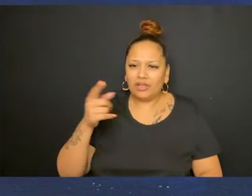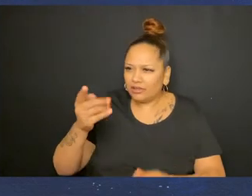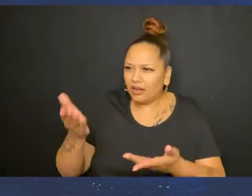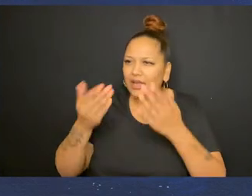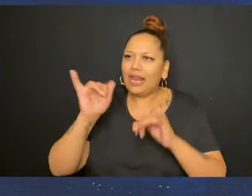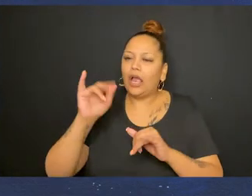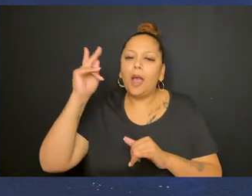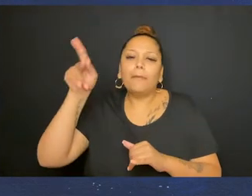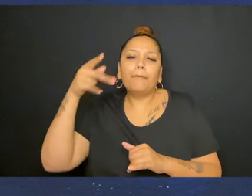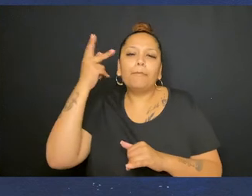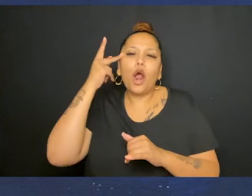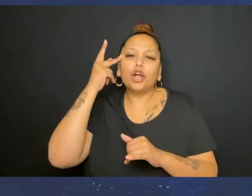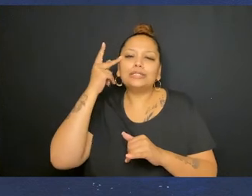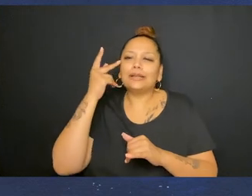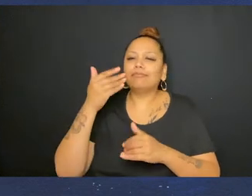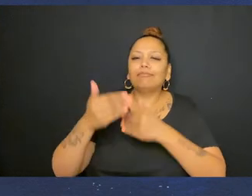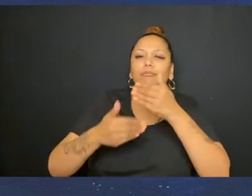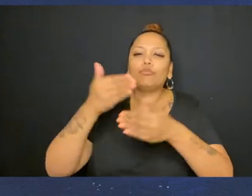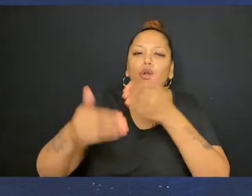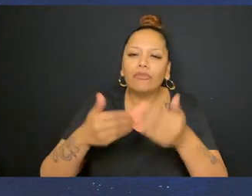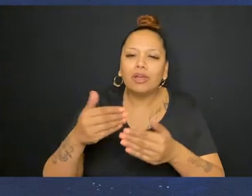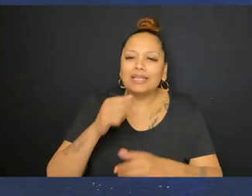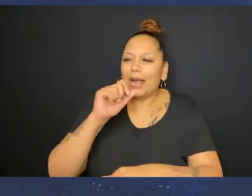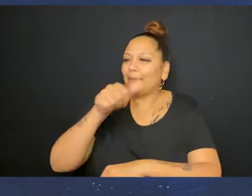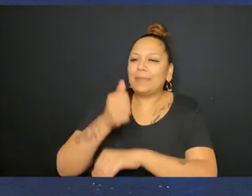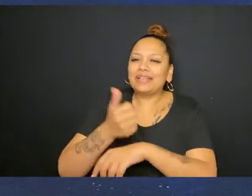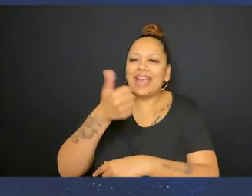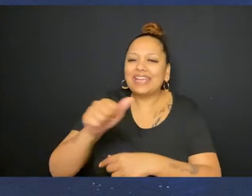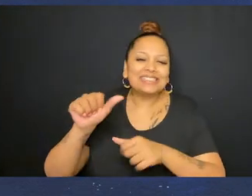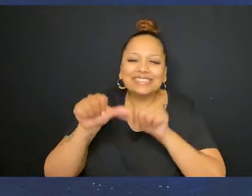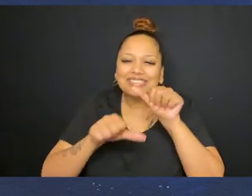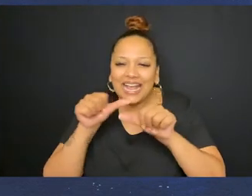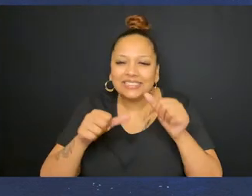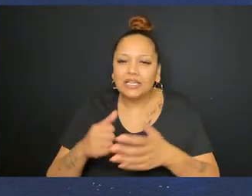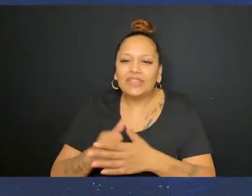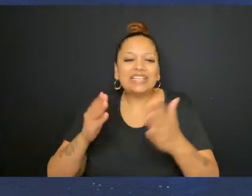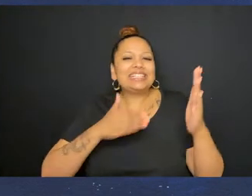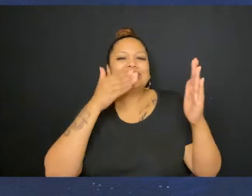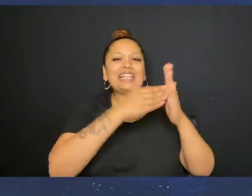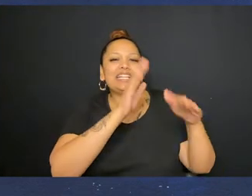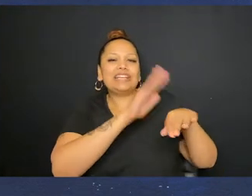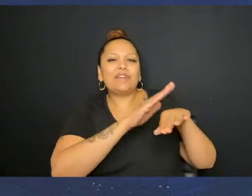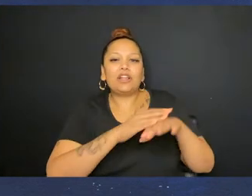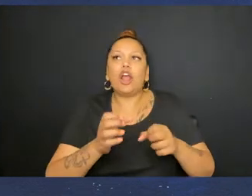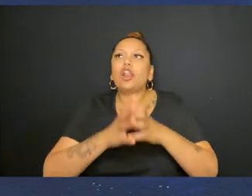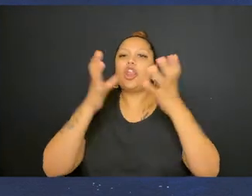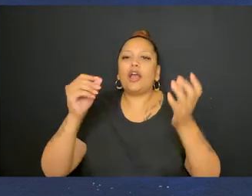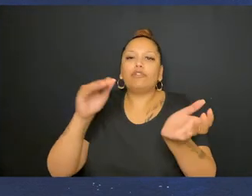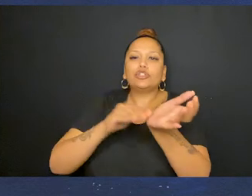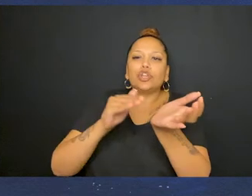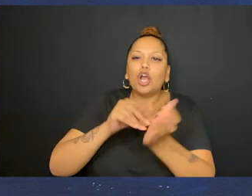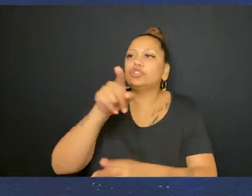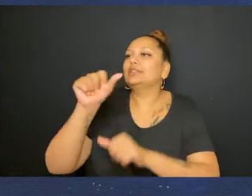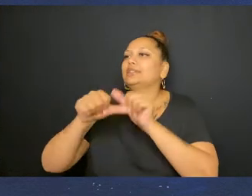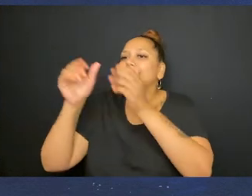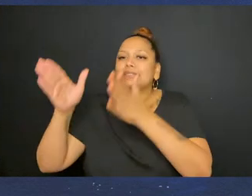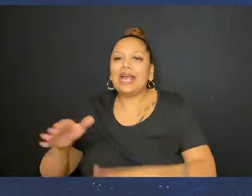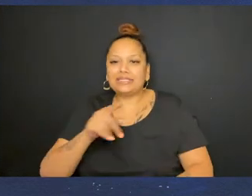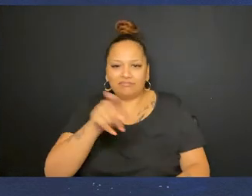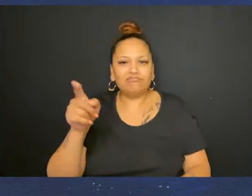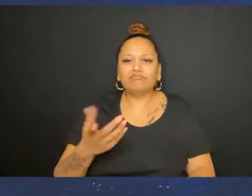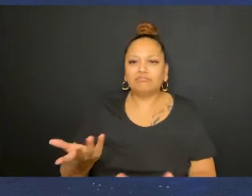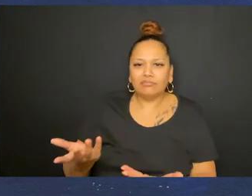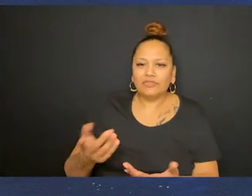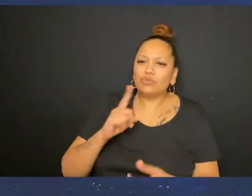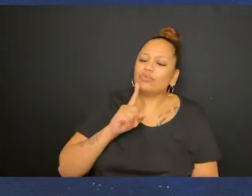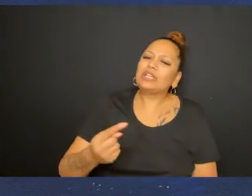it was lifted as a political move. It wasn't based on any science. It was against the advisement of a lot of doctors and scientists.